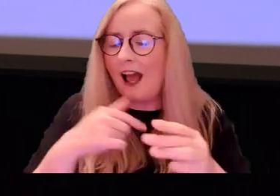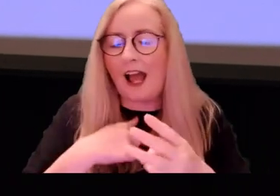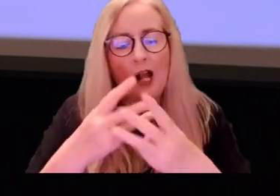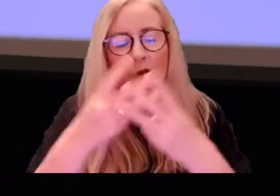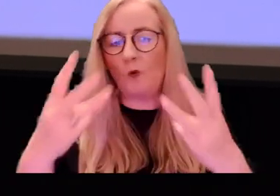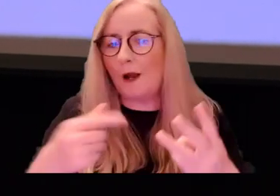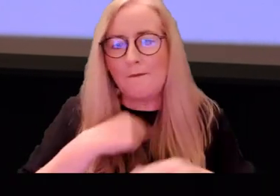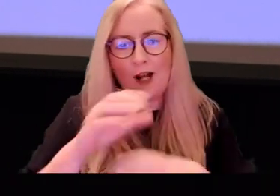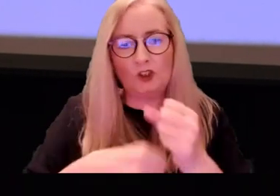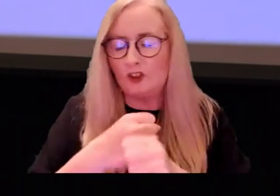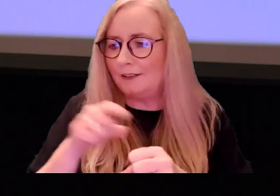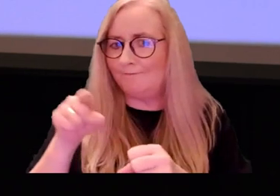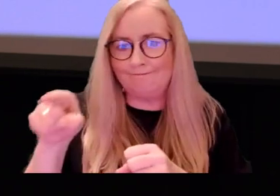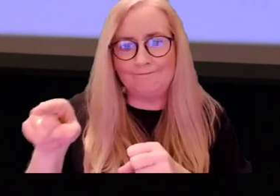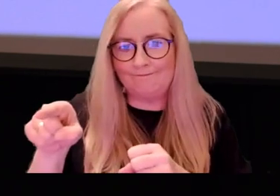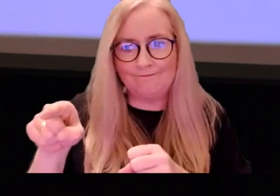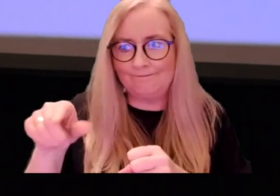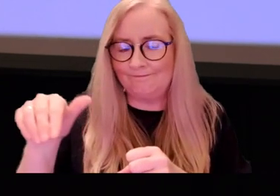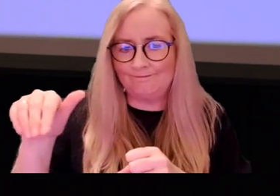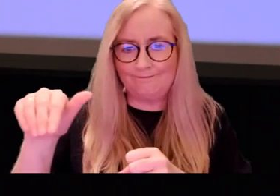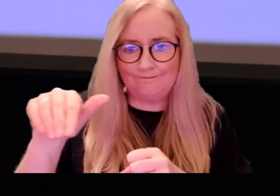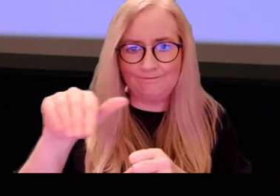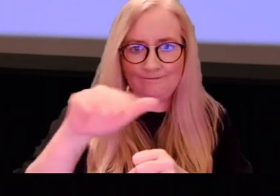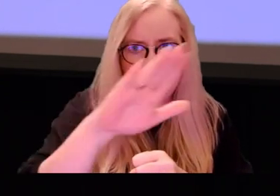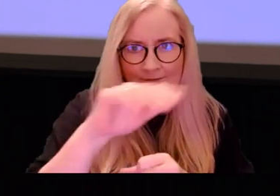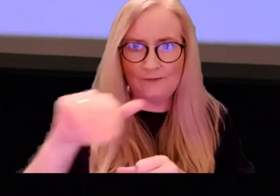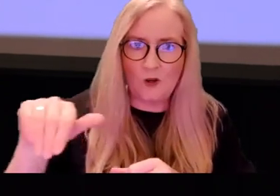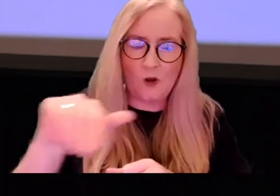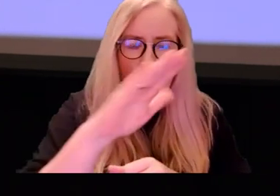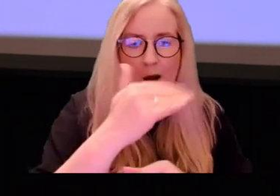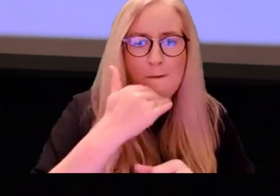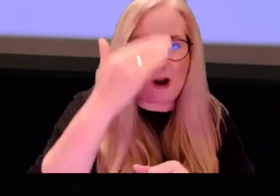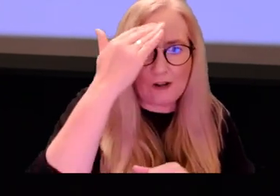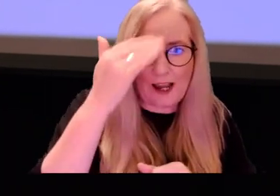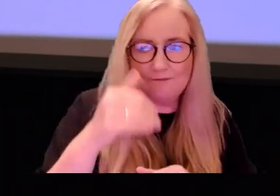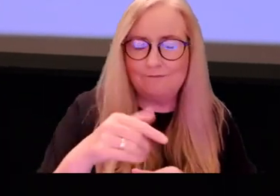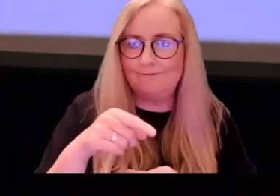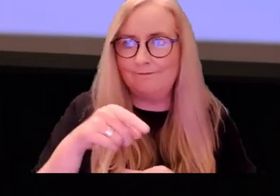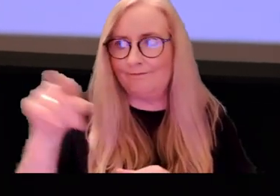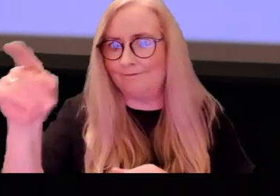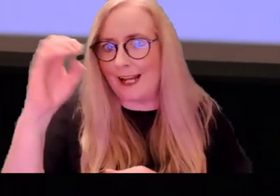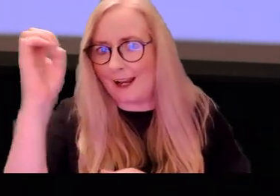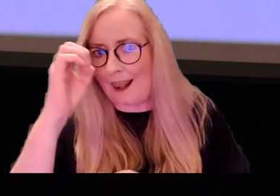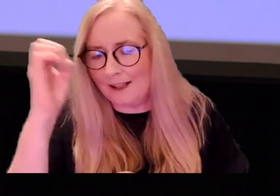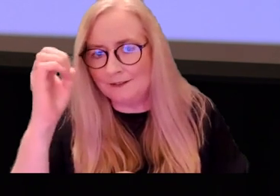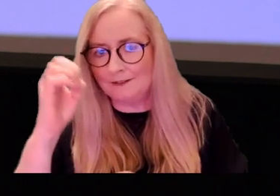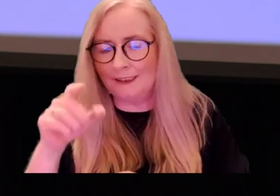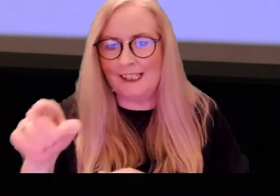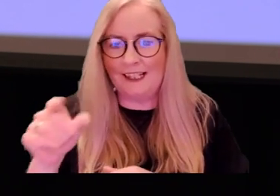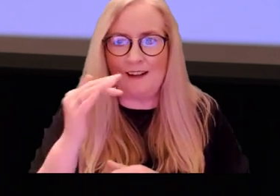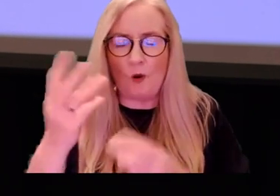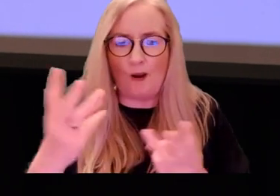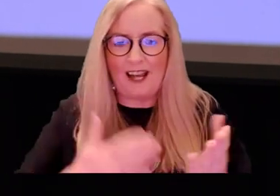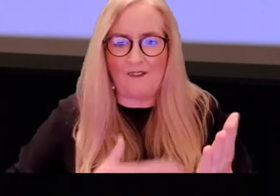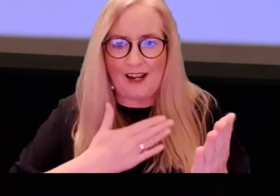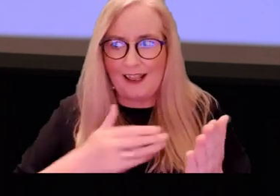I don't want my son to be one of those people washed on that sea to go to America to go to England to